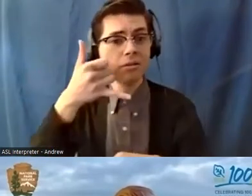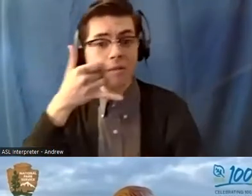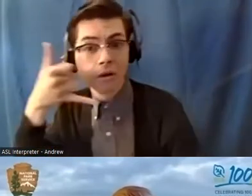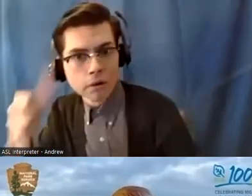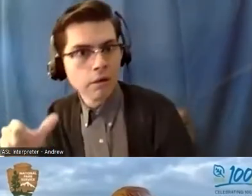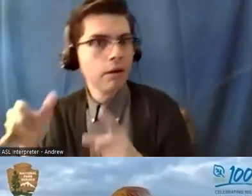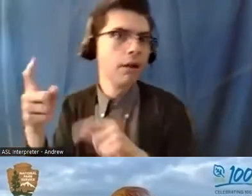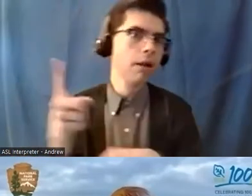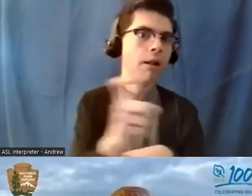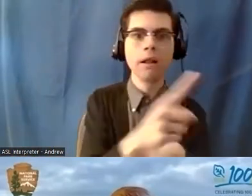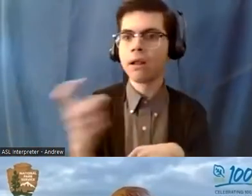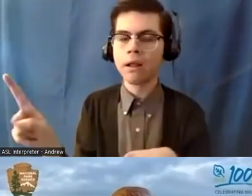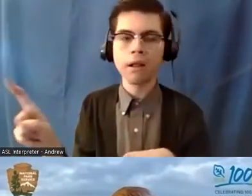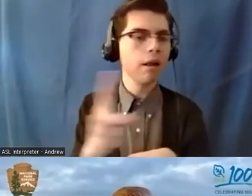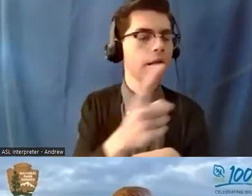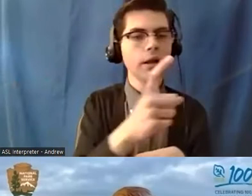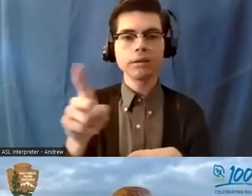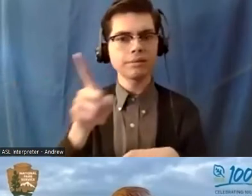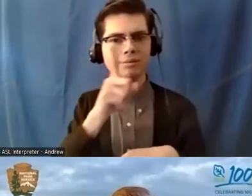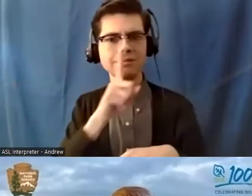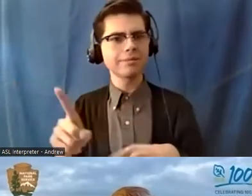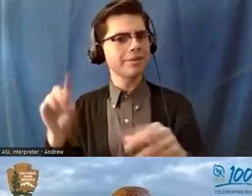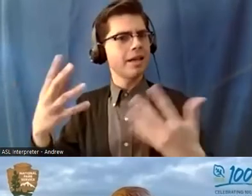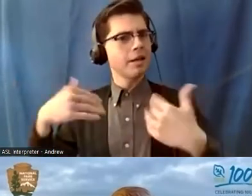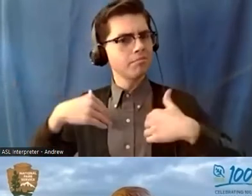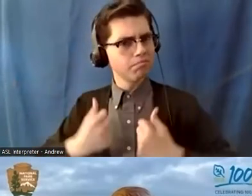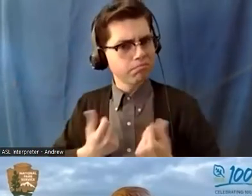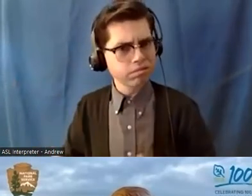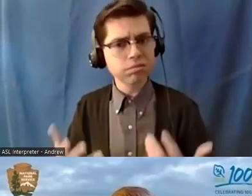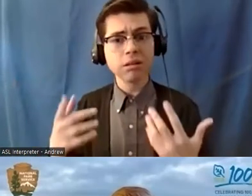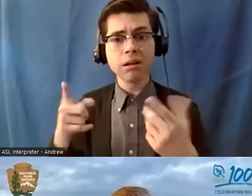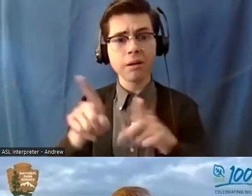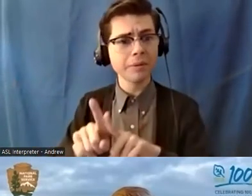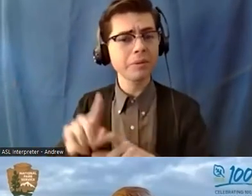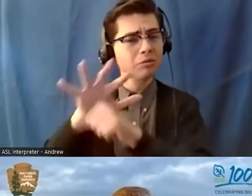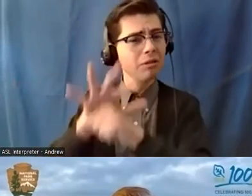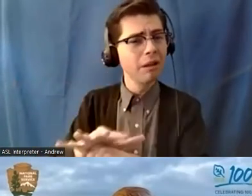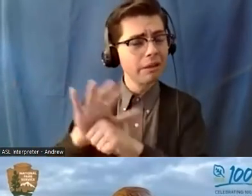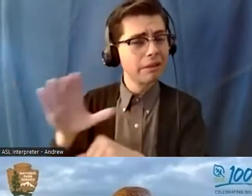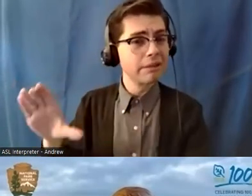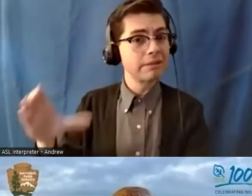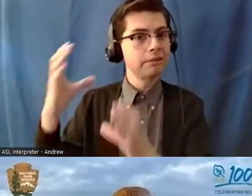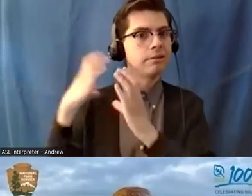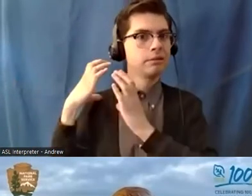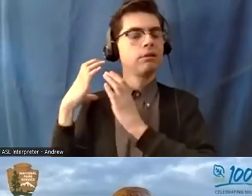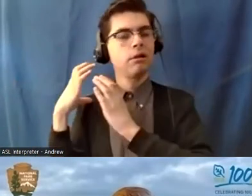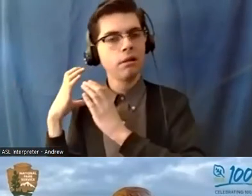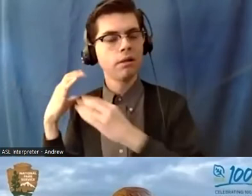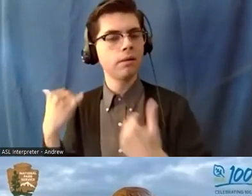is already exhausting and already having all that pressure on her shoulders is already exhausting as is so um